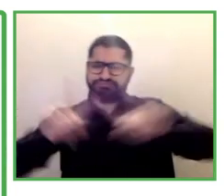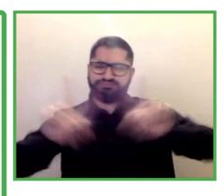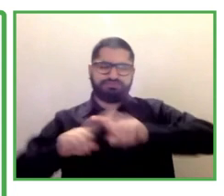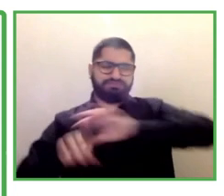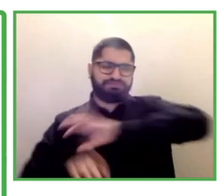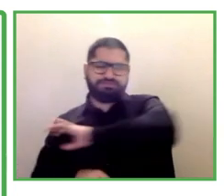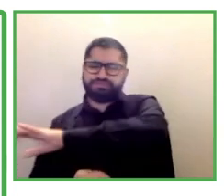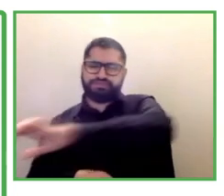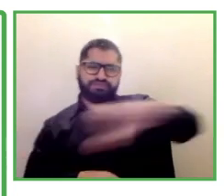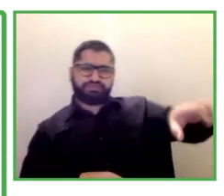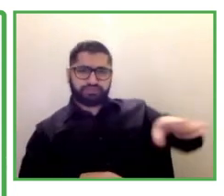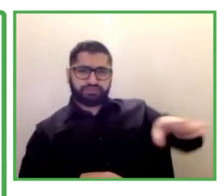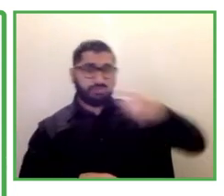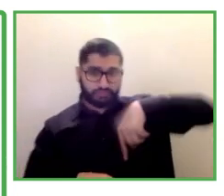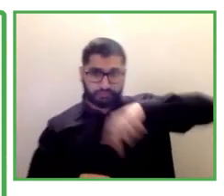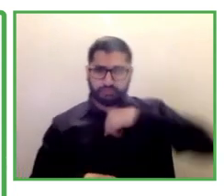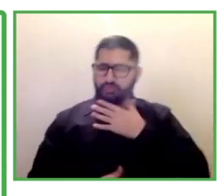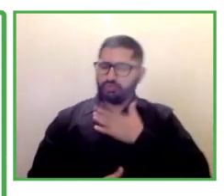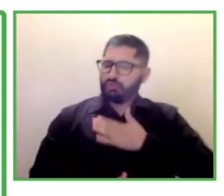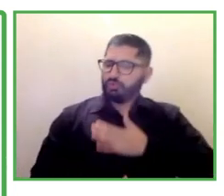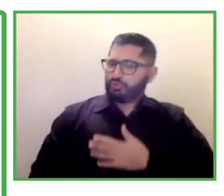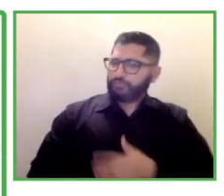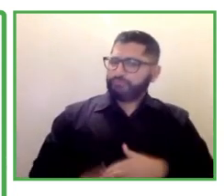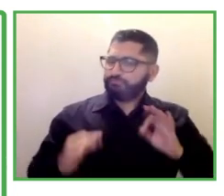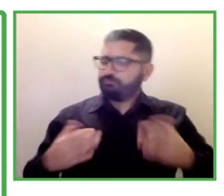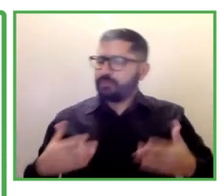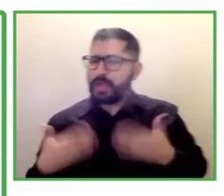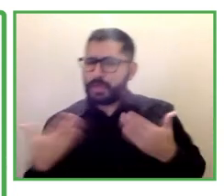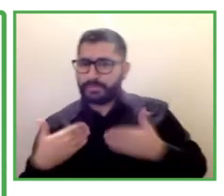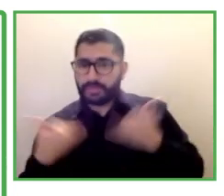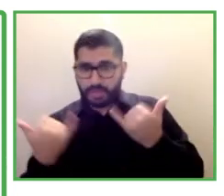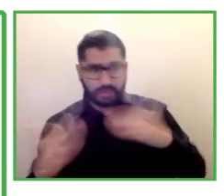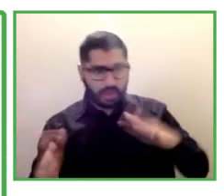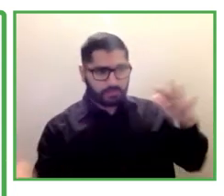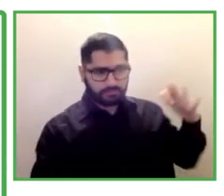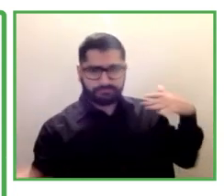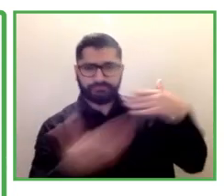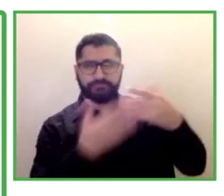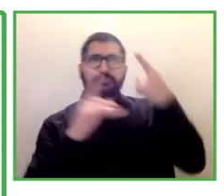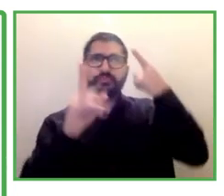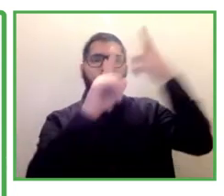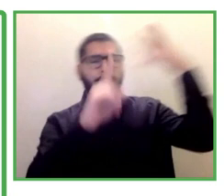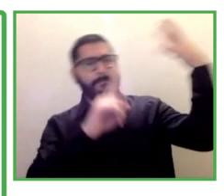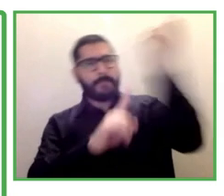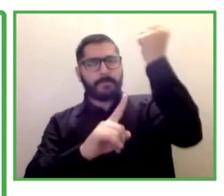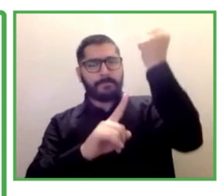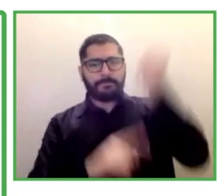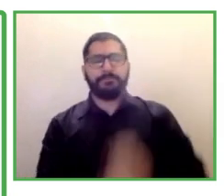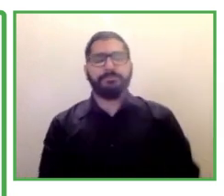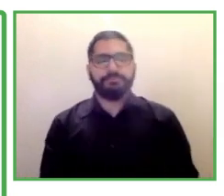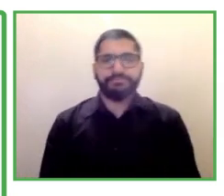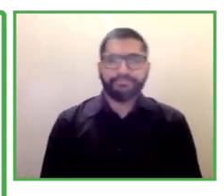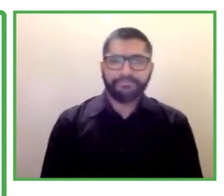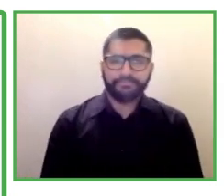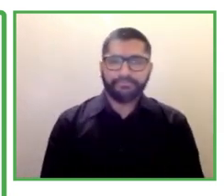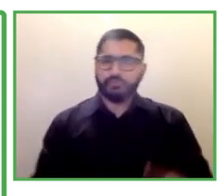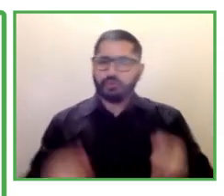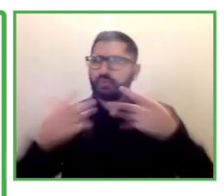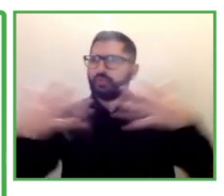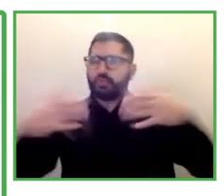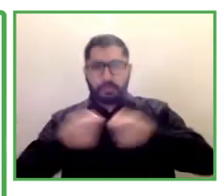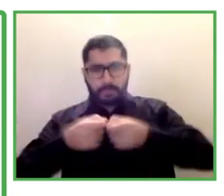providing practical work experience to university students with disability with over 140 Australian